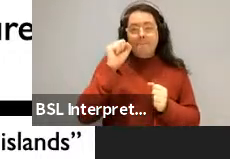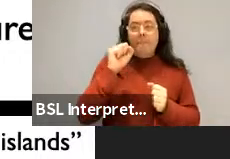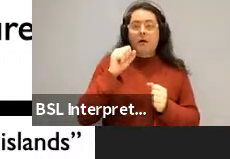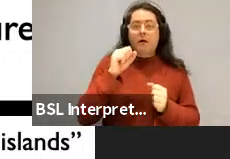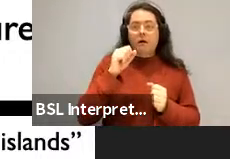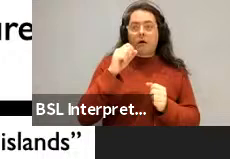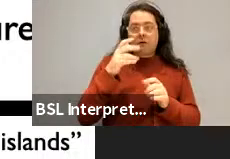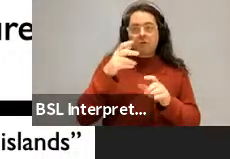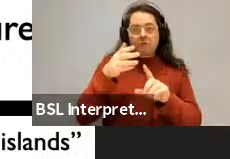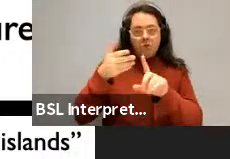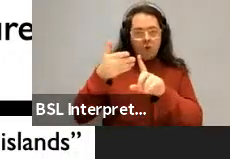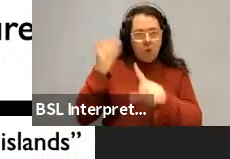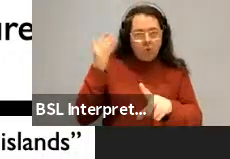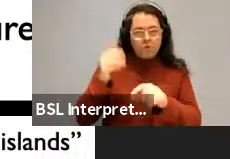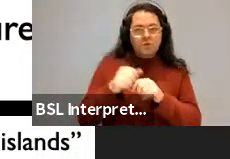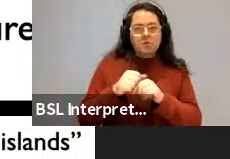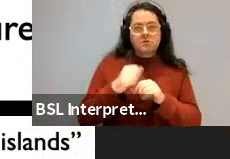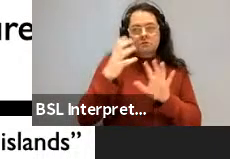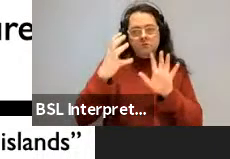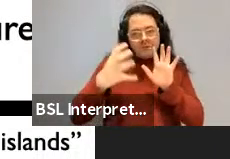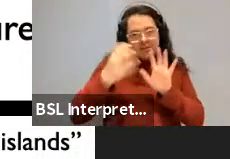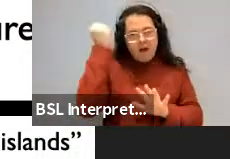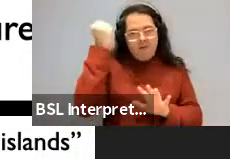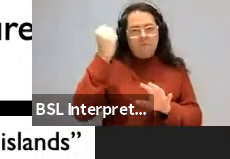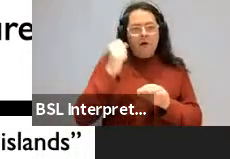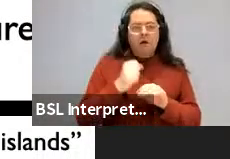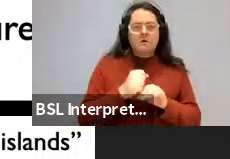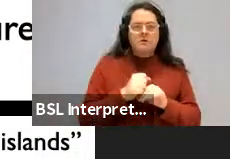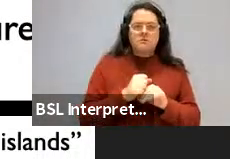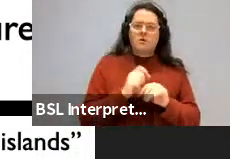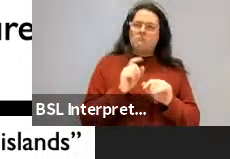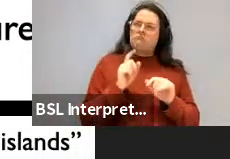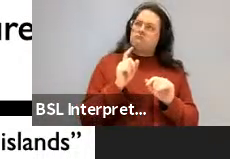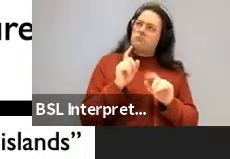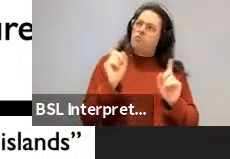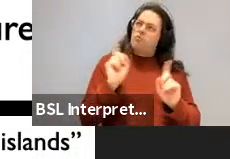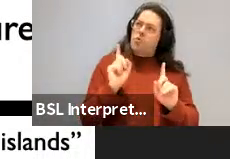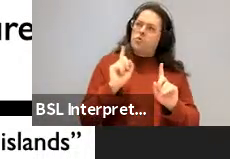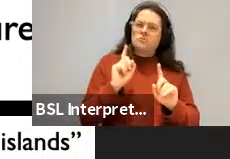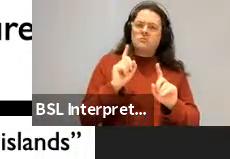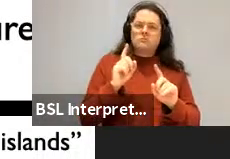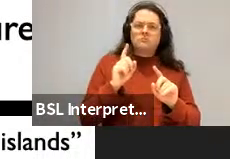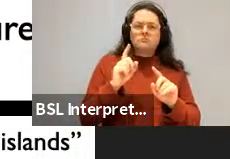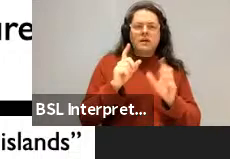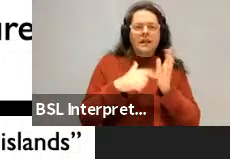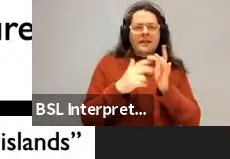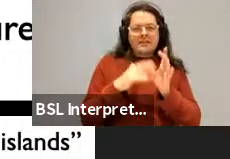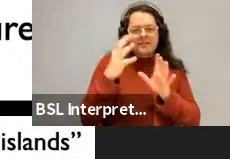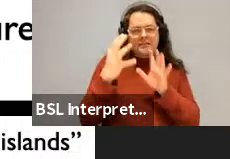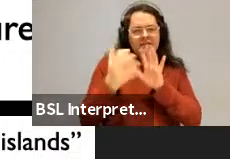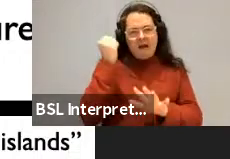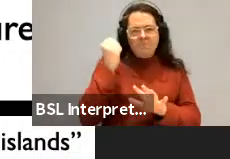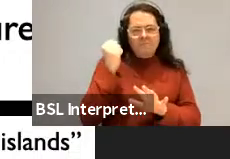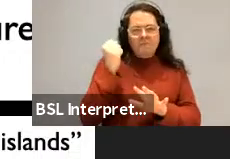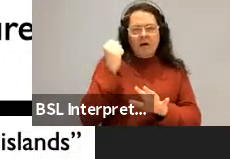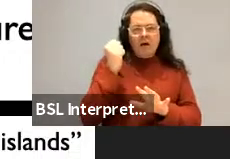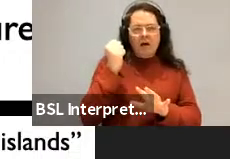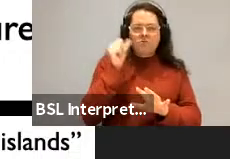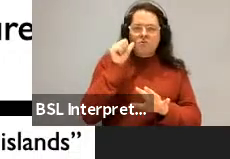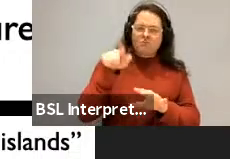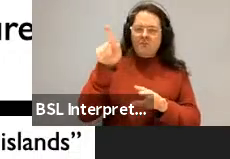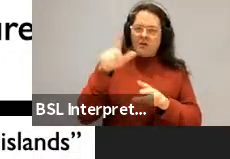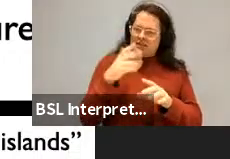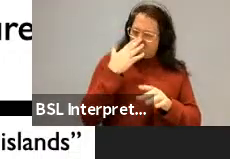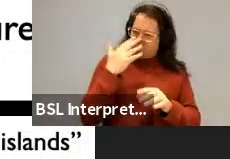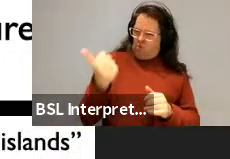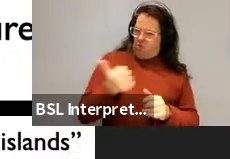discover. So you say, what did Linda discover that Bill fixed? That's not so bad. That's also supposed to be a factive island. And these, so no is a little